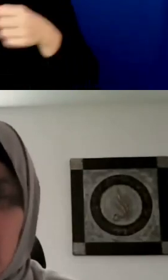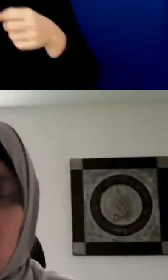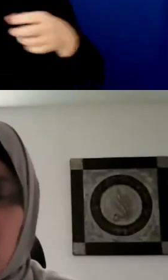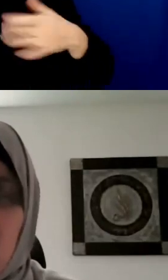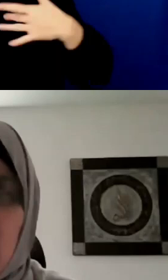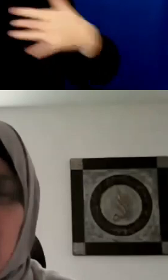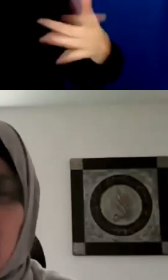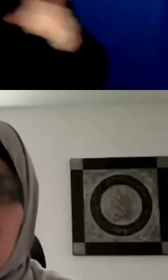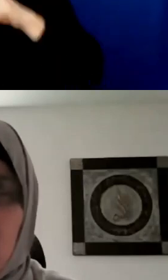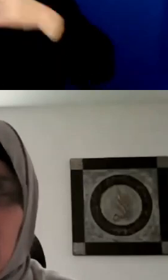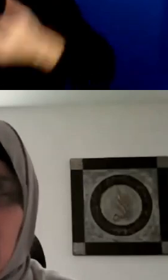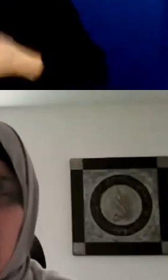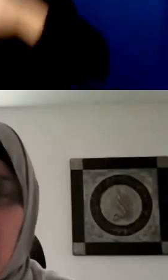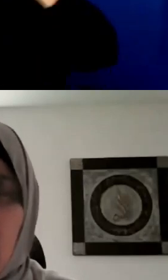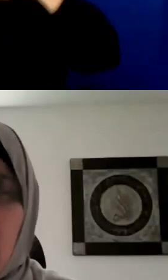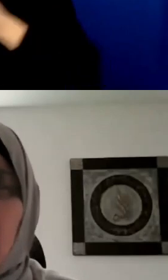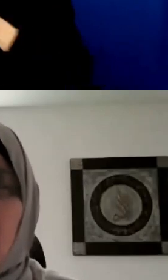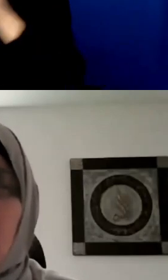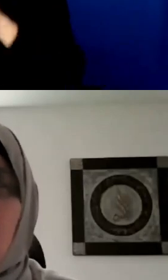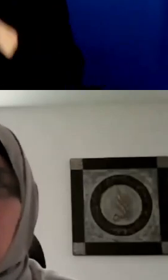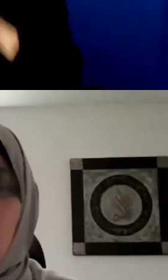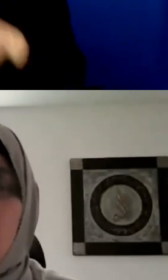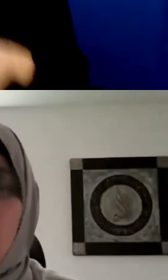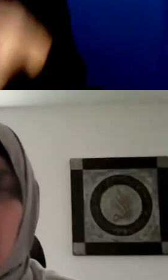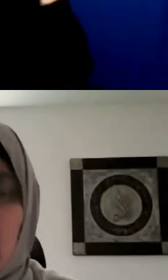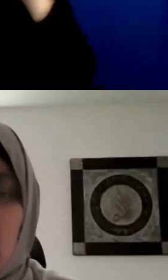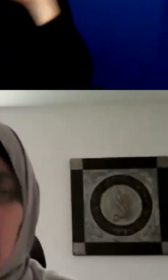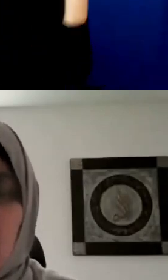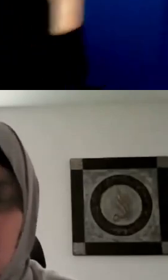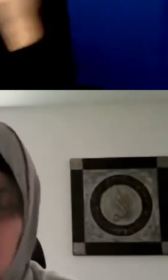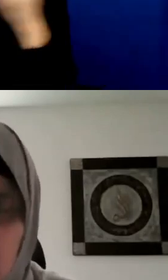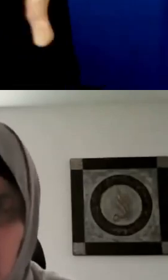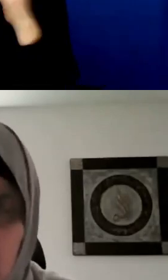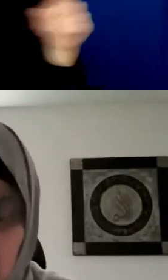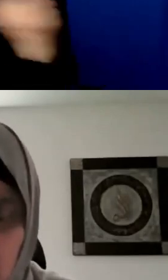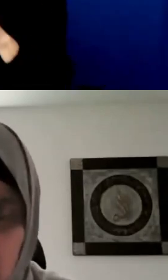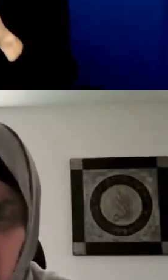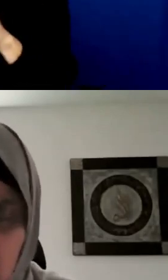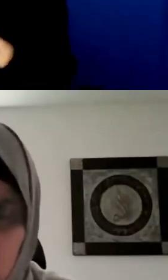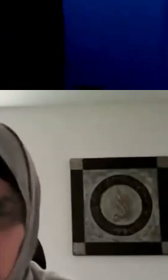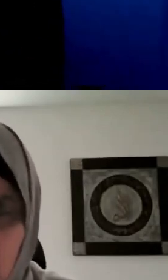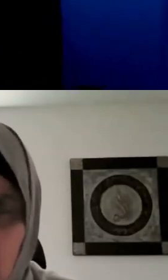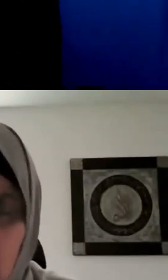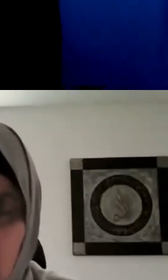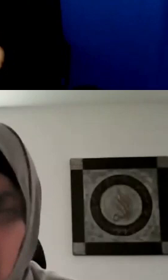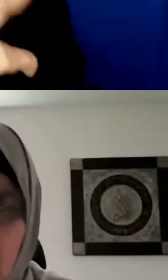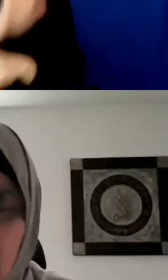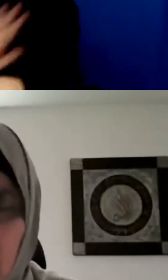from sea to sea to sea and globally living with disabilities.